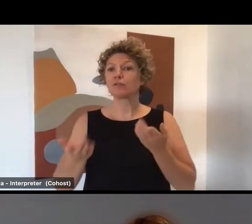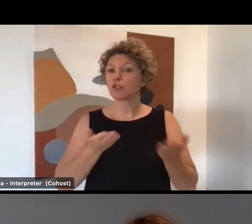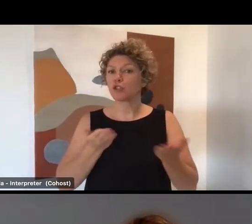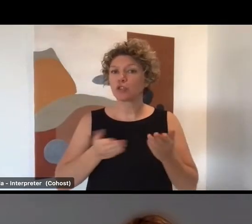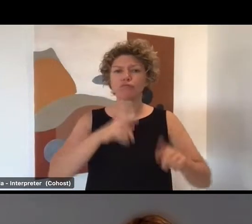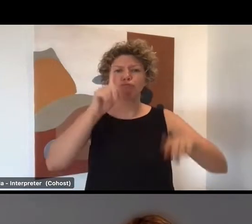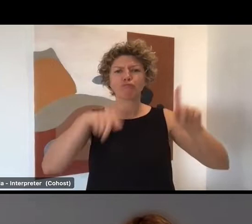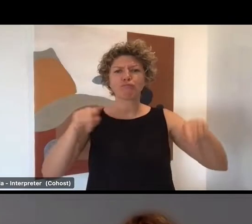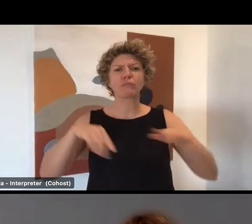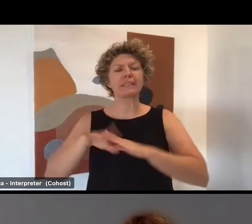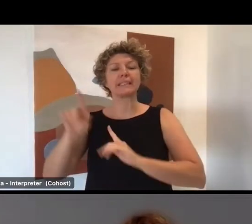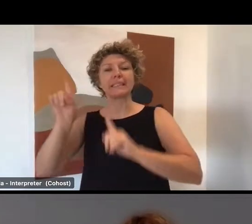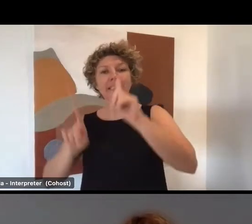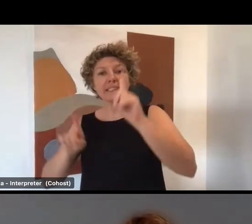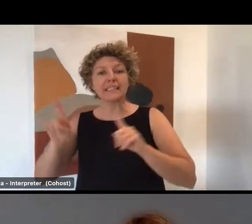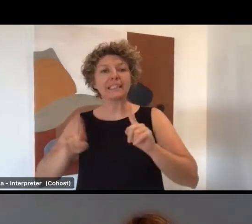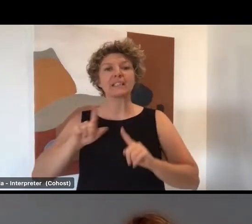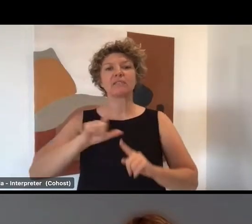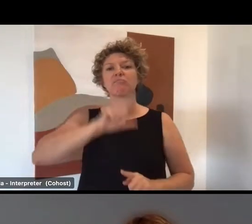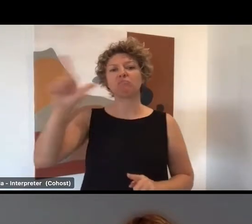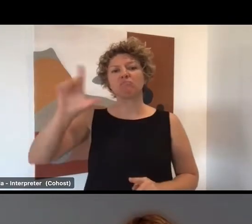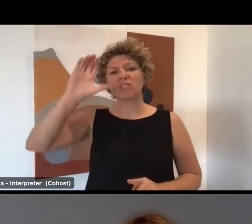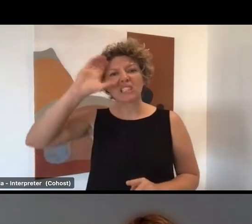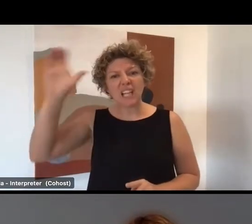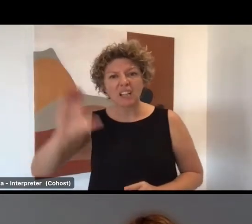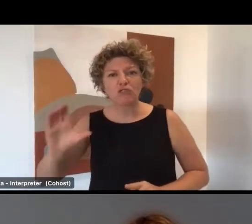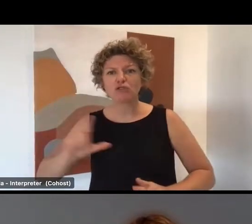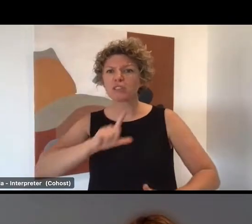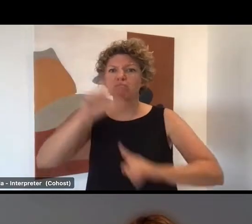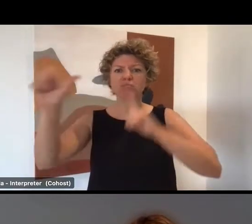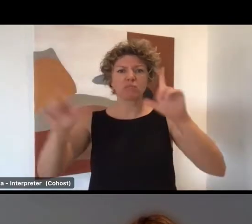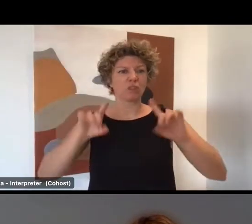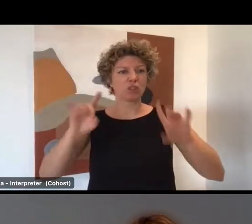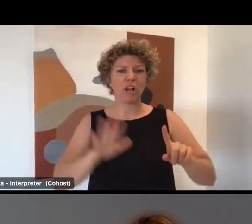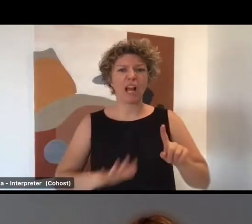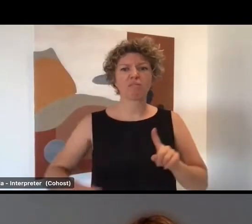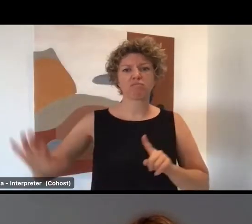metropolitan, rural and remote areas across Australia for this program.